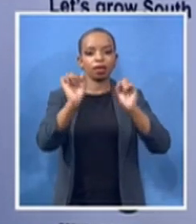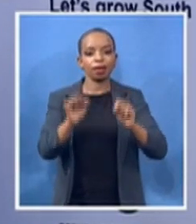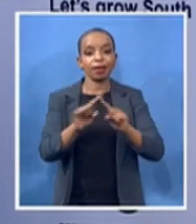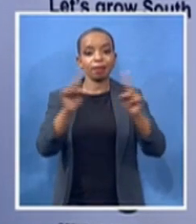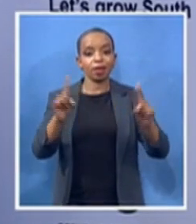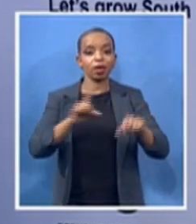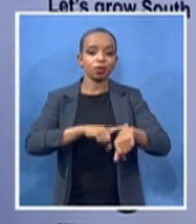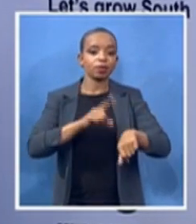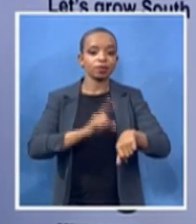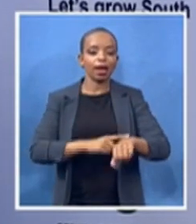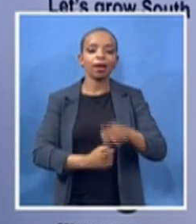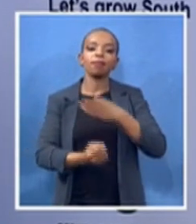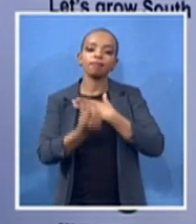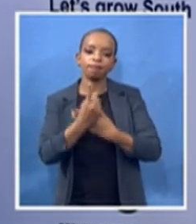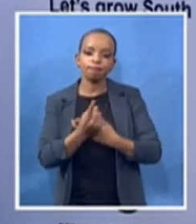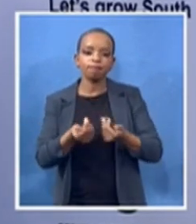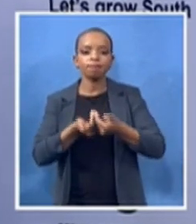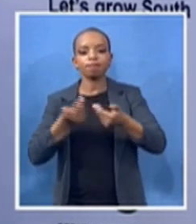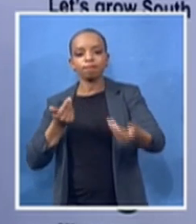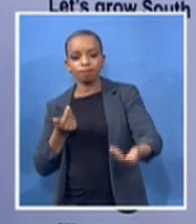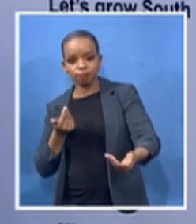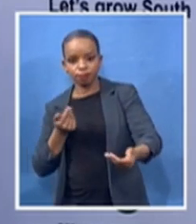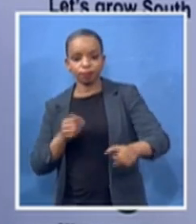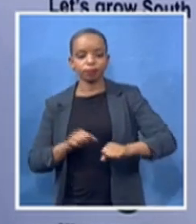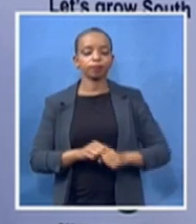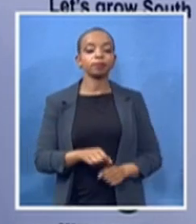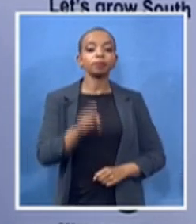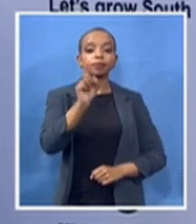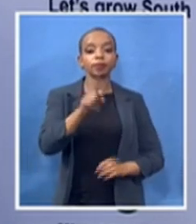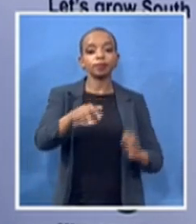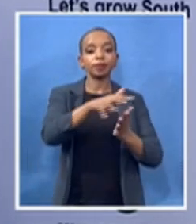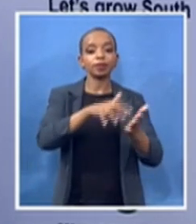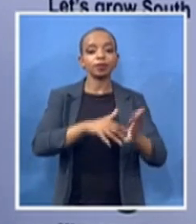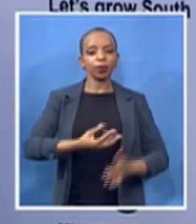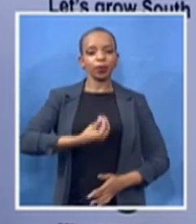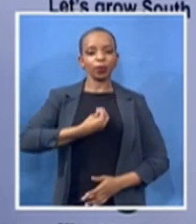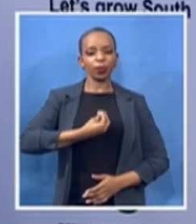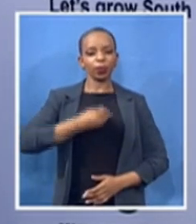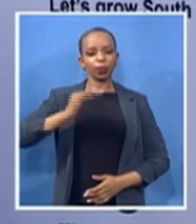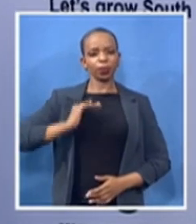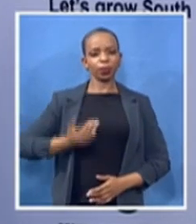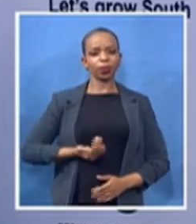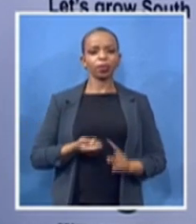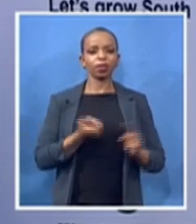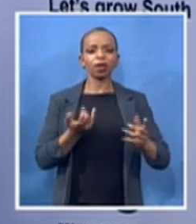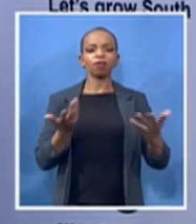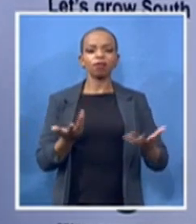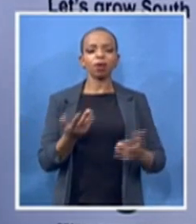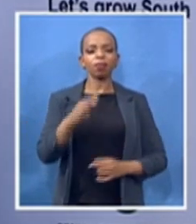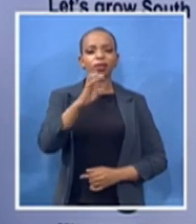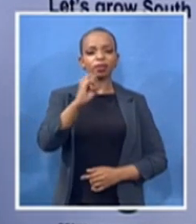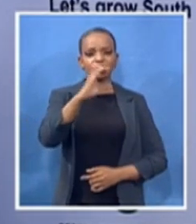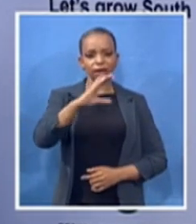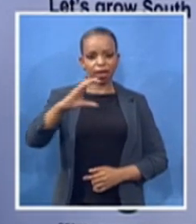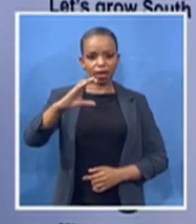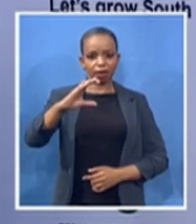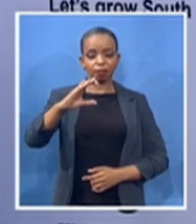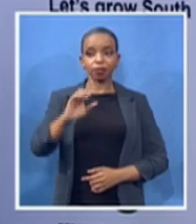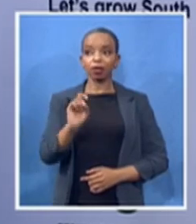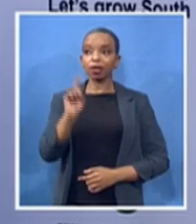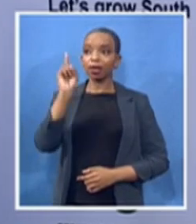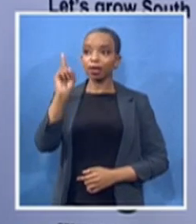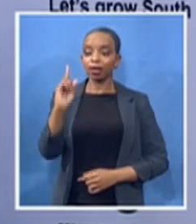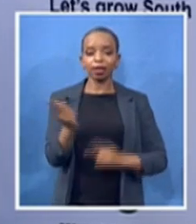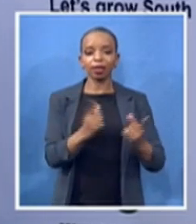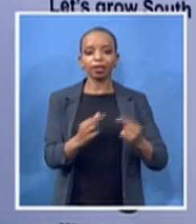eastern cape who planted a seed that grew into many many big trees most of us